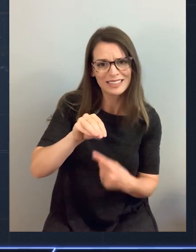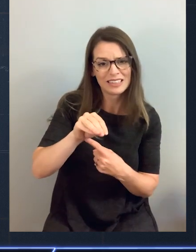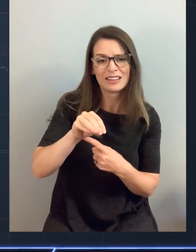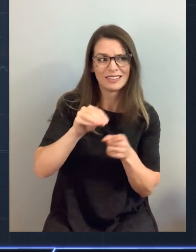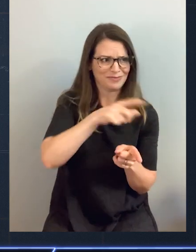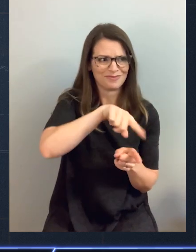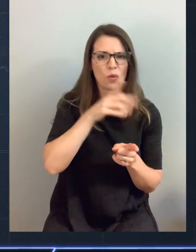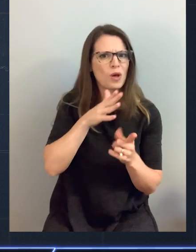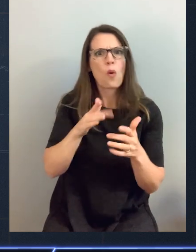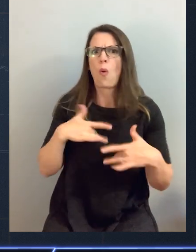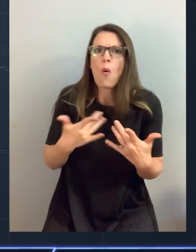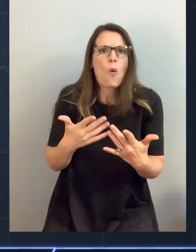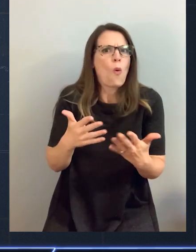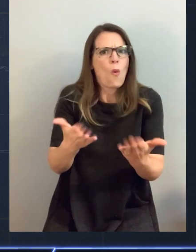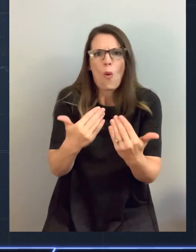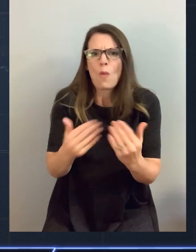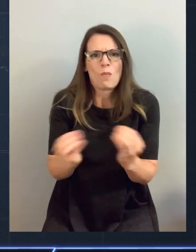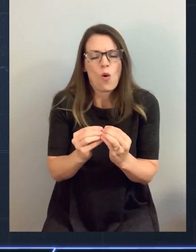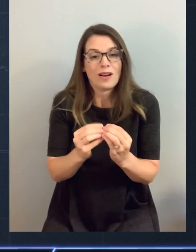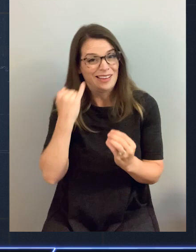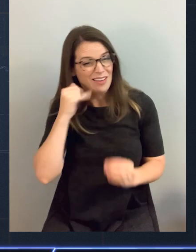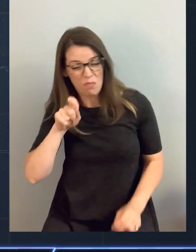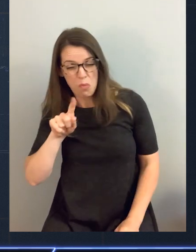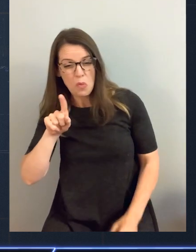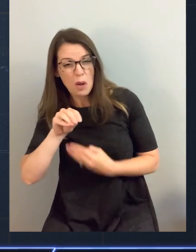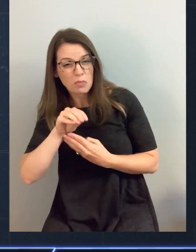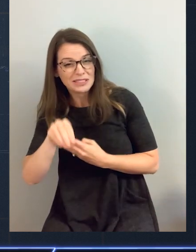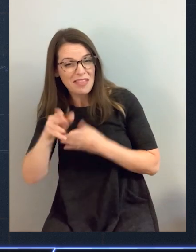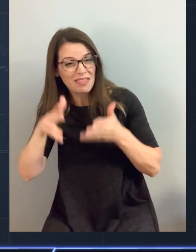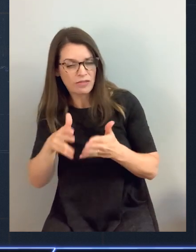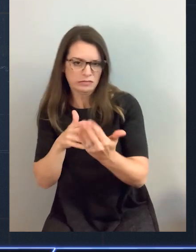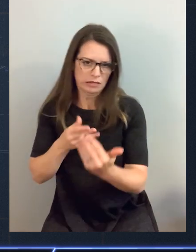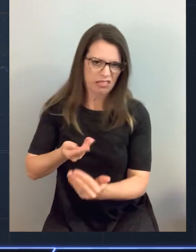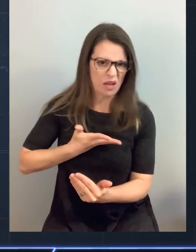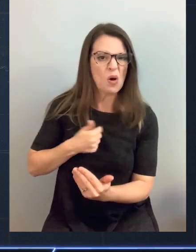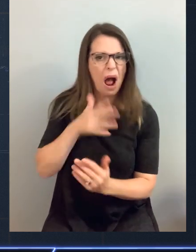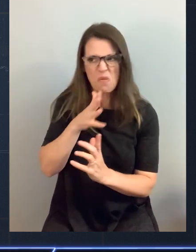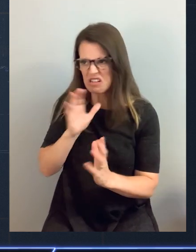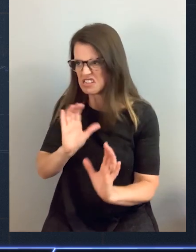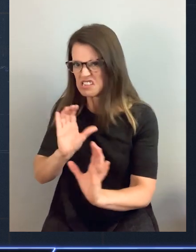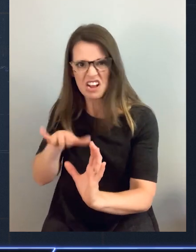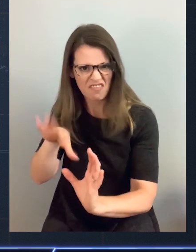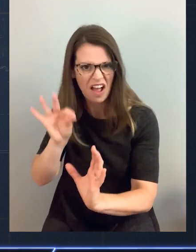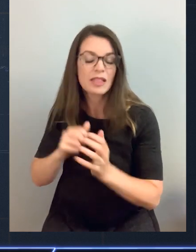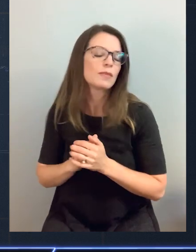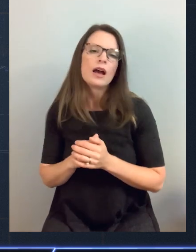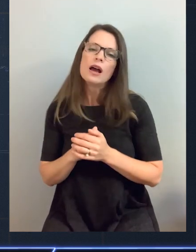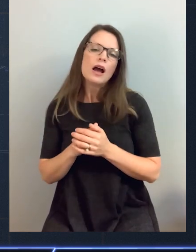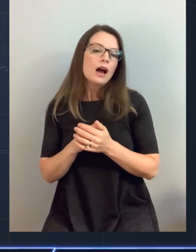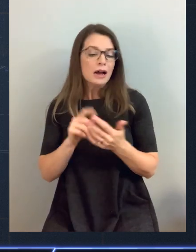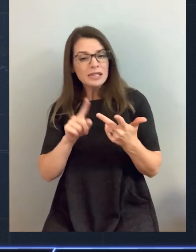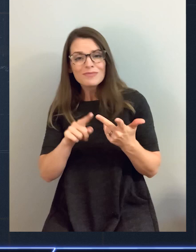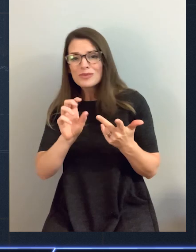they're going to love to hear from you. And that last .01, let me know and I'll fix them for you. You can also track any of us